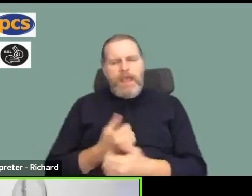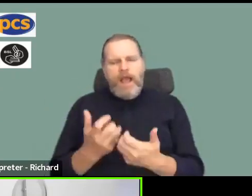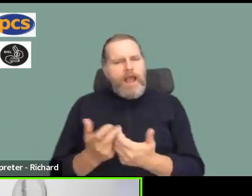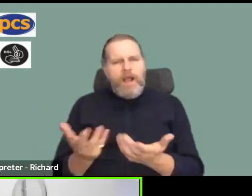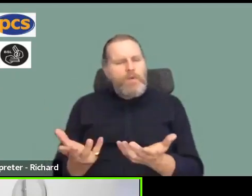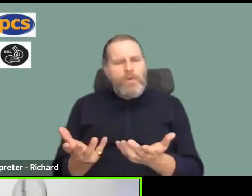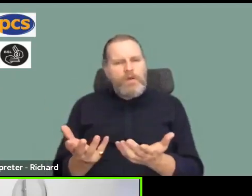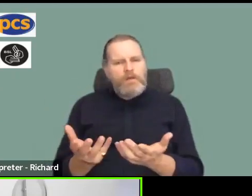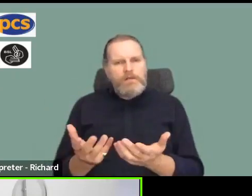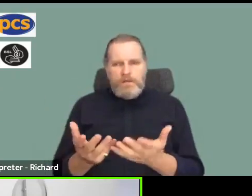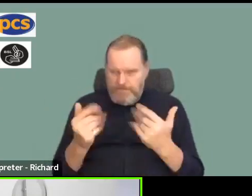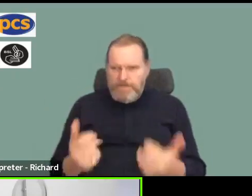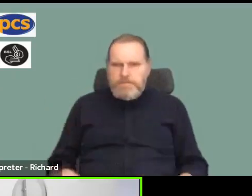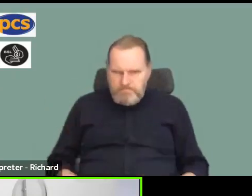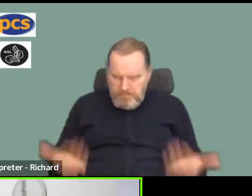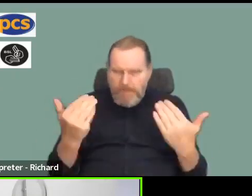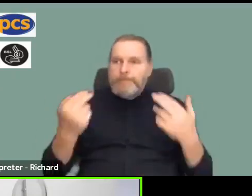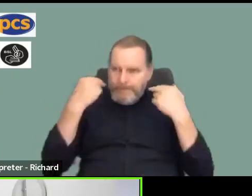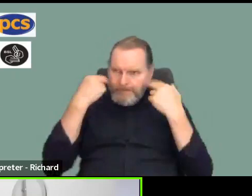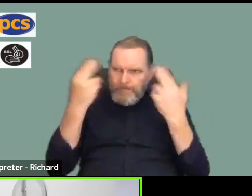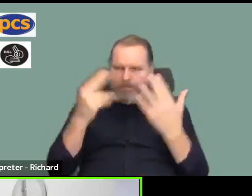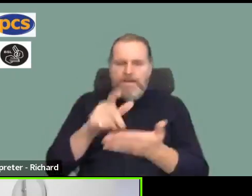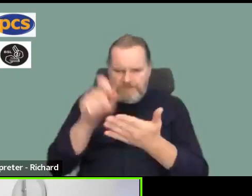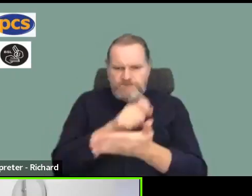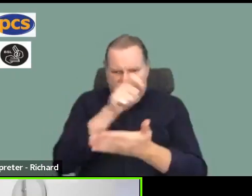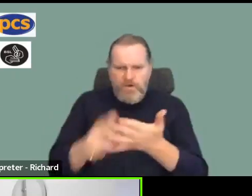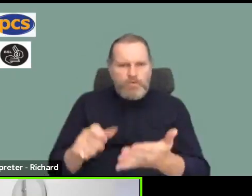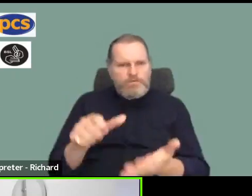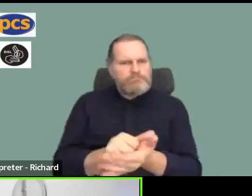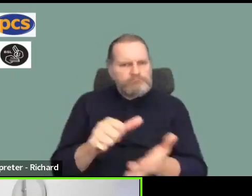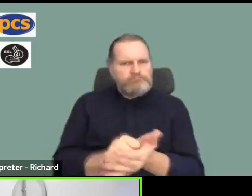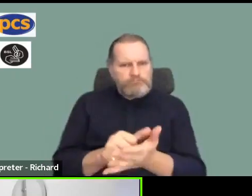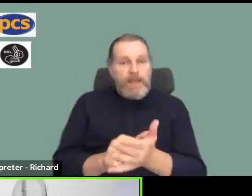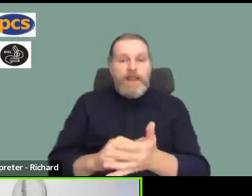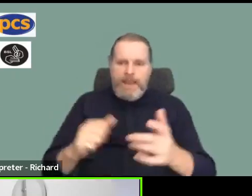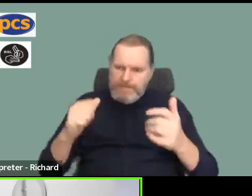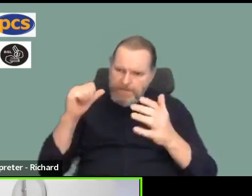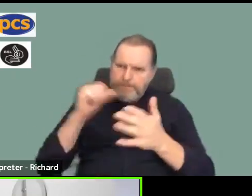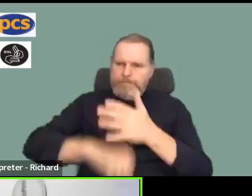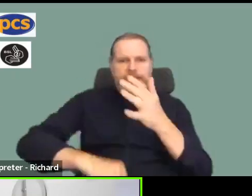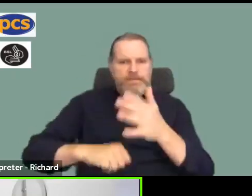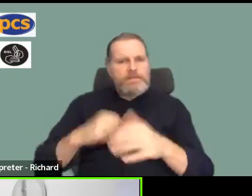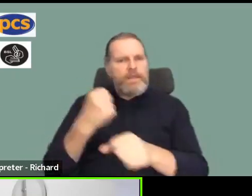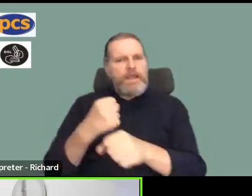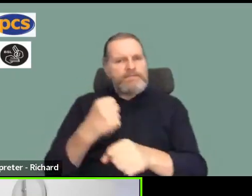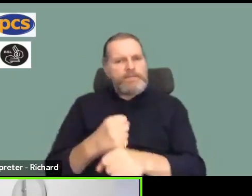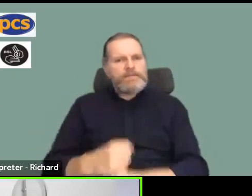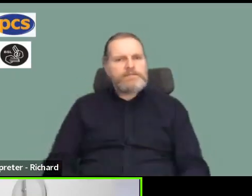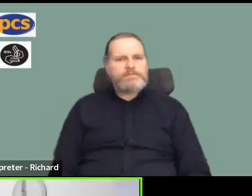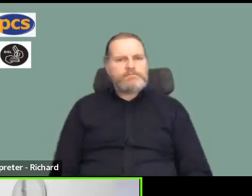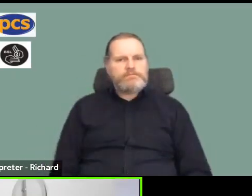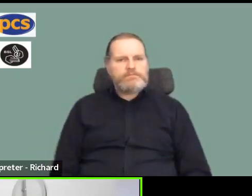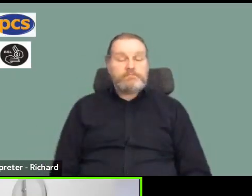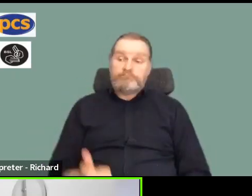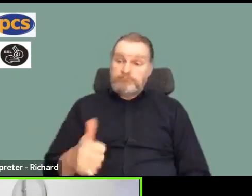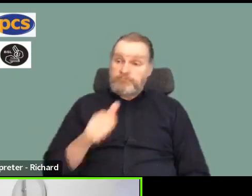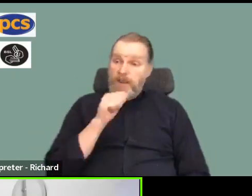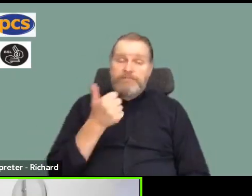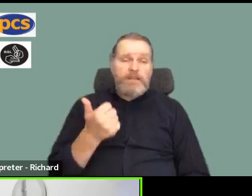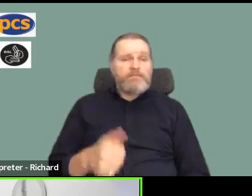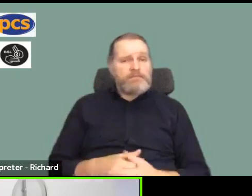So pull your finger out, vote for industrial action now, and let's beat this government. I think Mick sums it up very nicely.